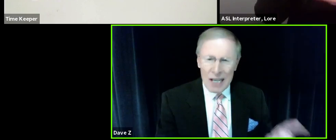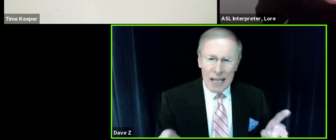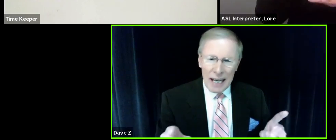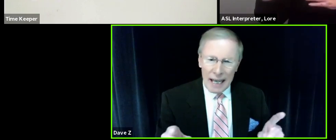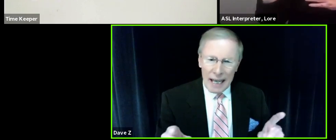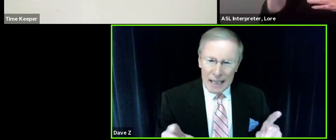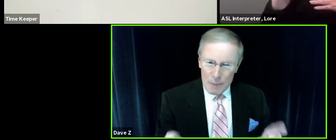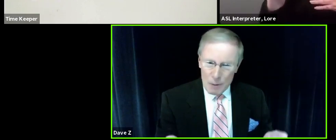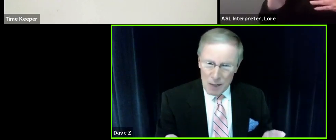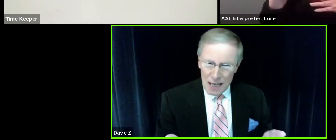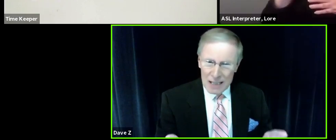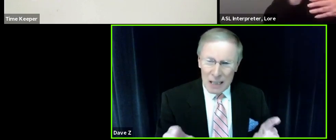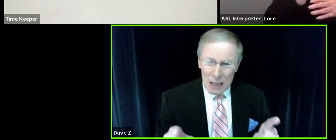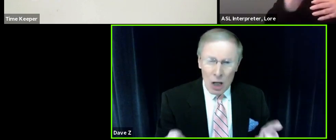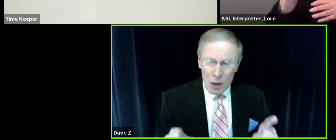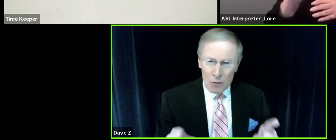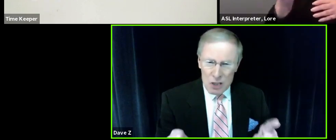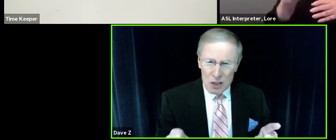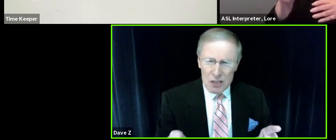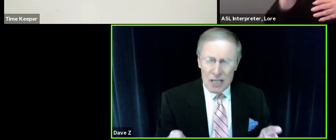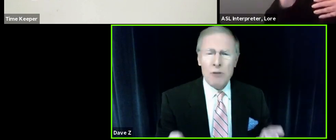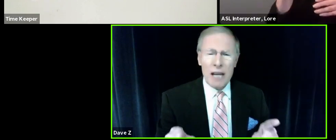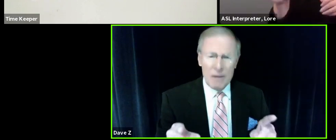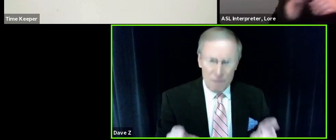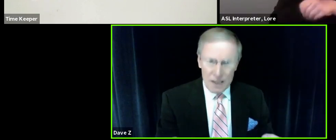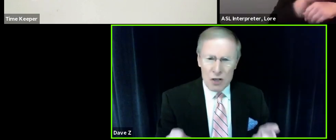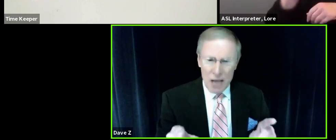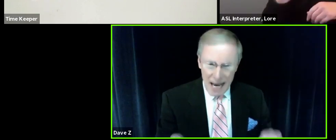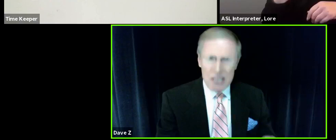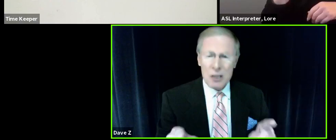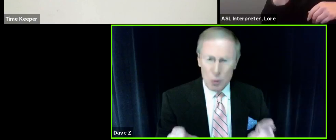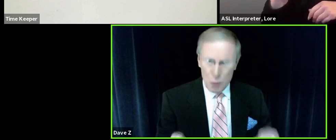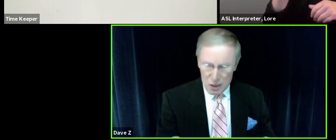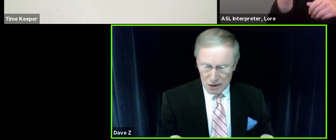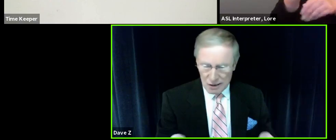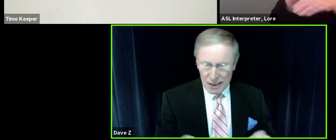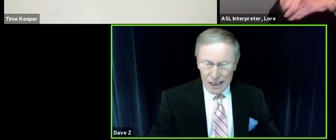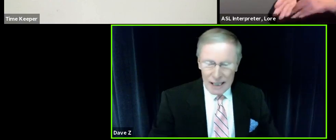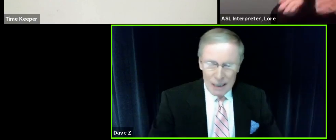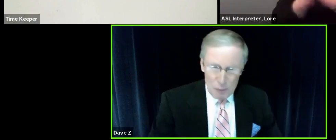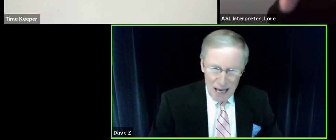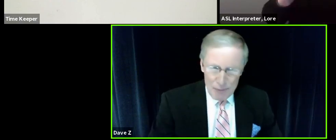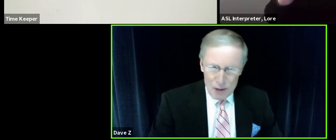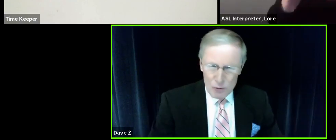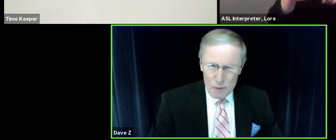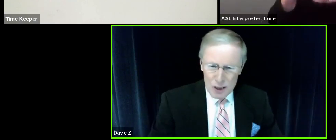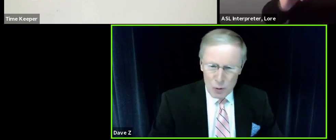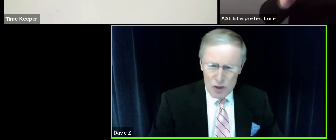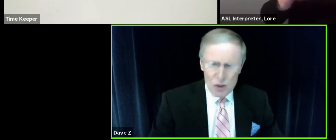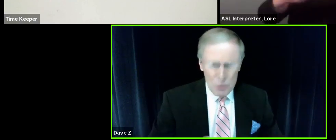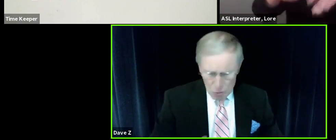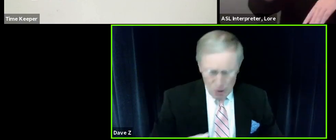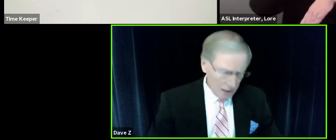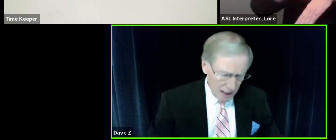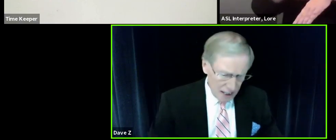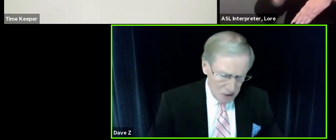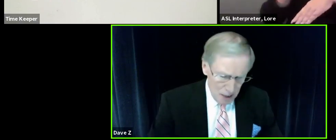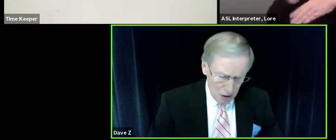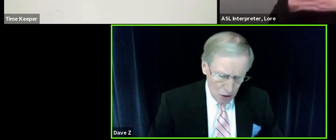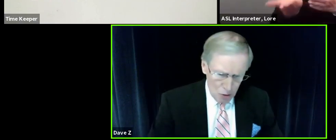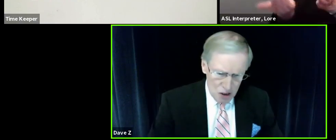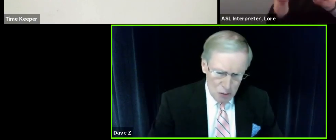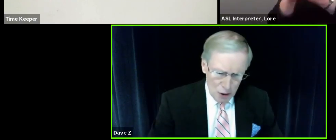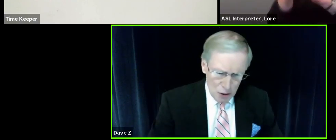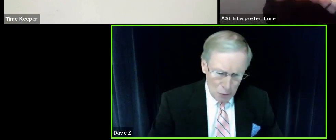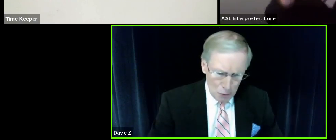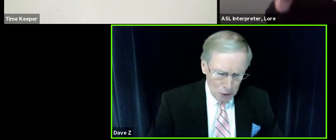seconds, and keep in mind that the clock only starts after I have finished asking the question, and I will be happy to repeat the question. I'll do that as a